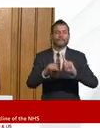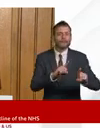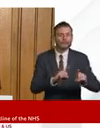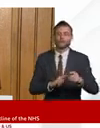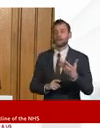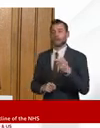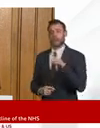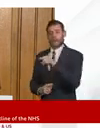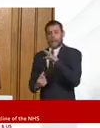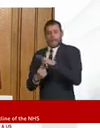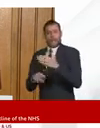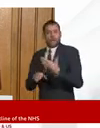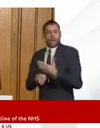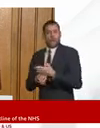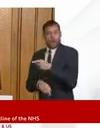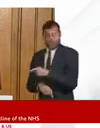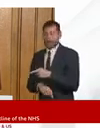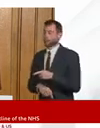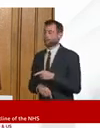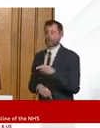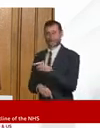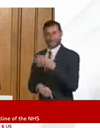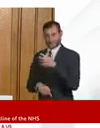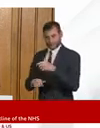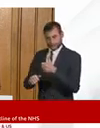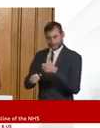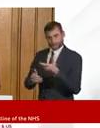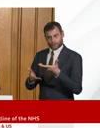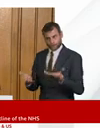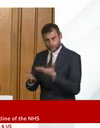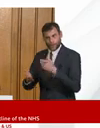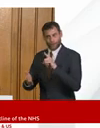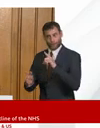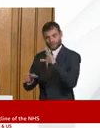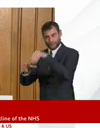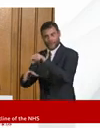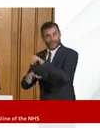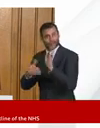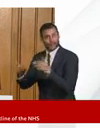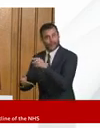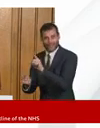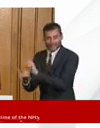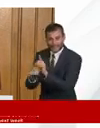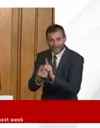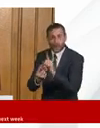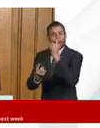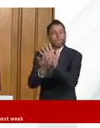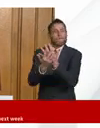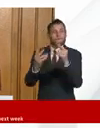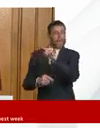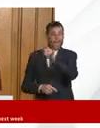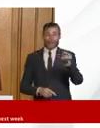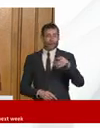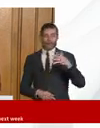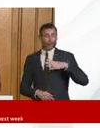of our key workers as Secretary of State said in providing that service but many don't don't need to be and I think we are encouraging